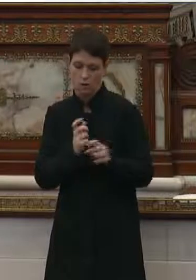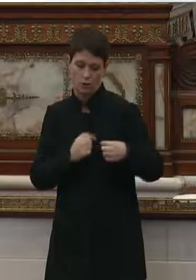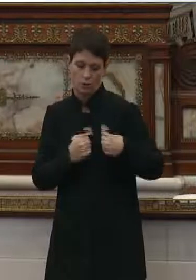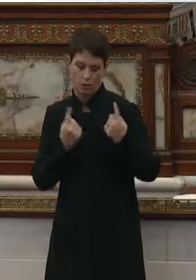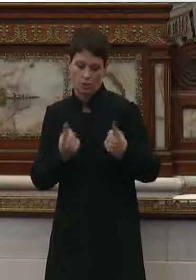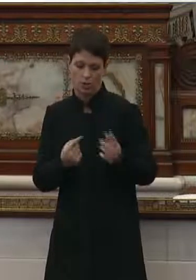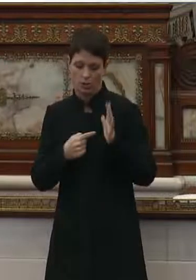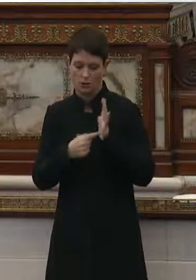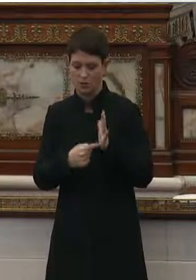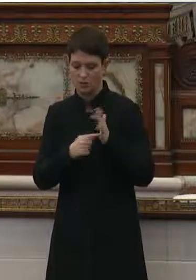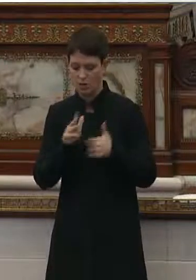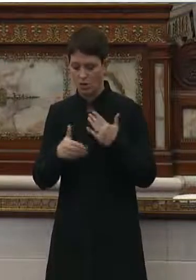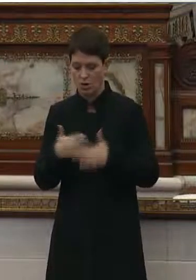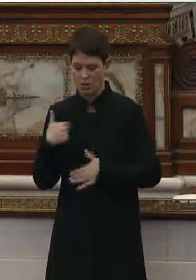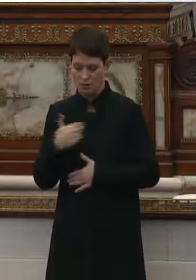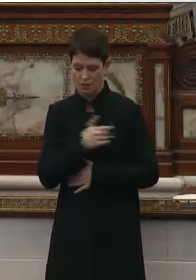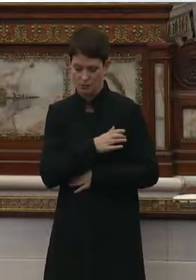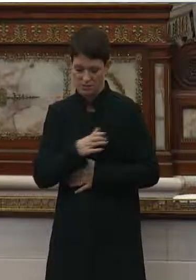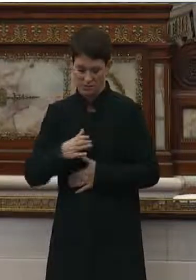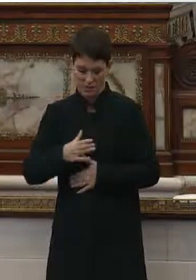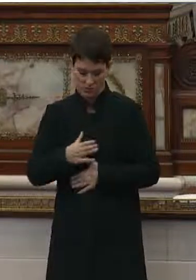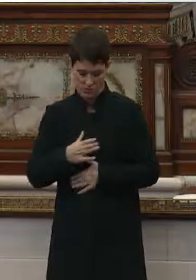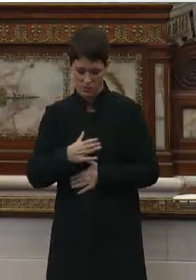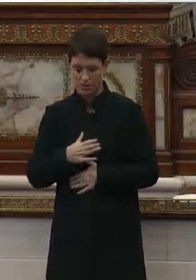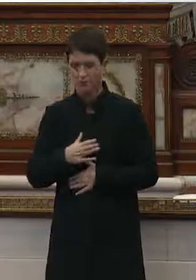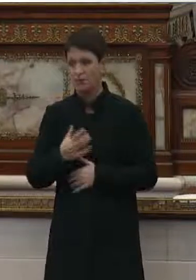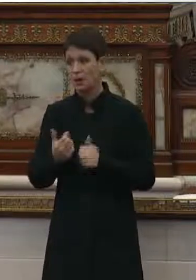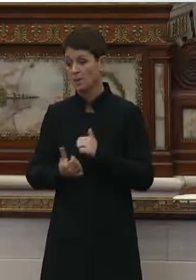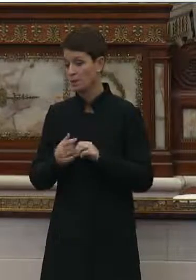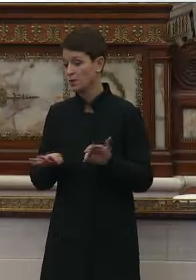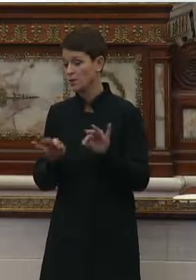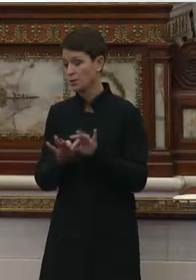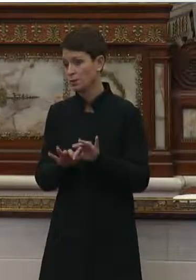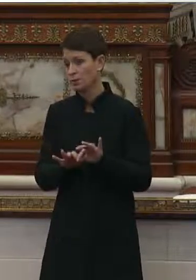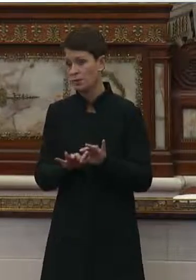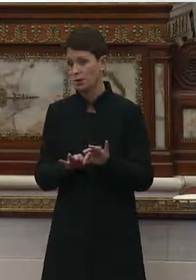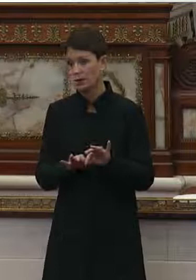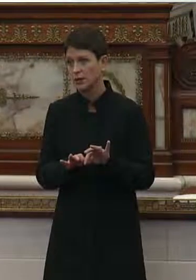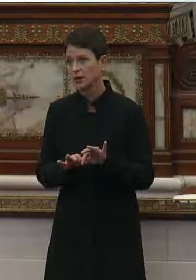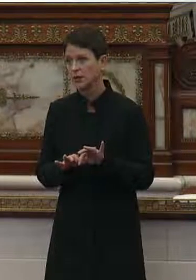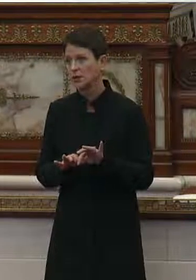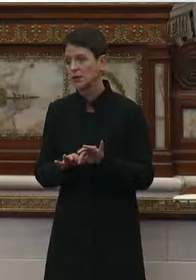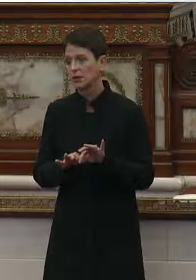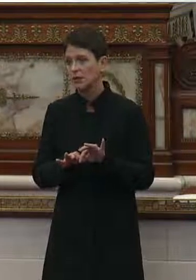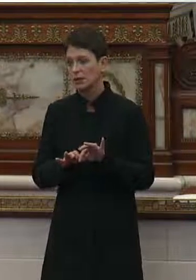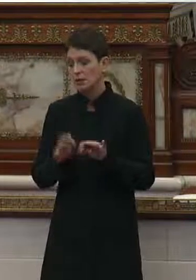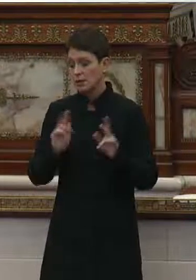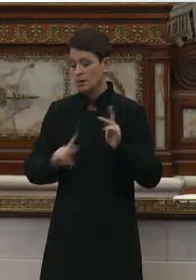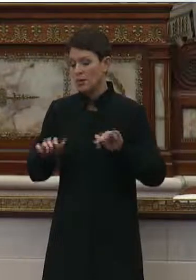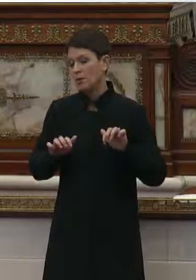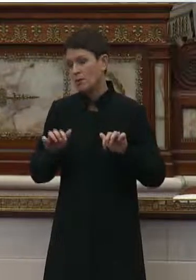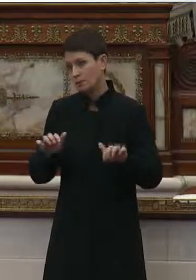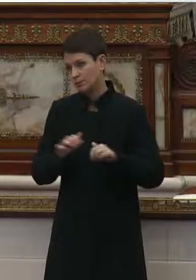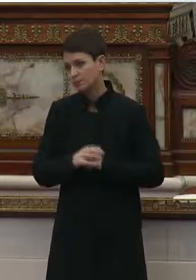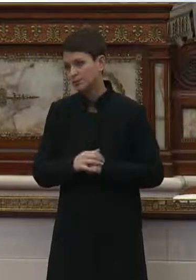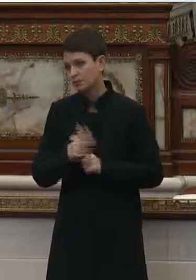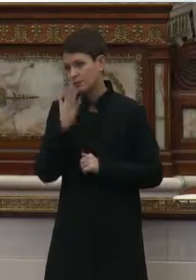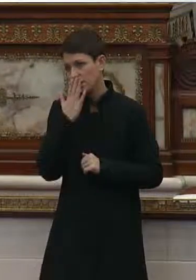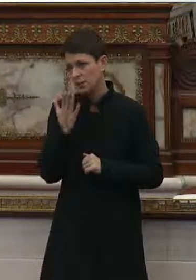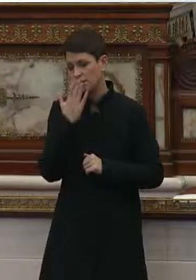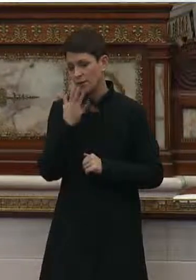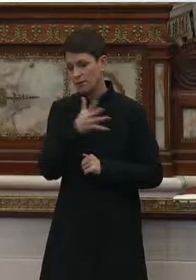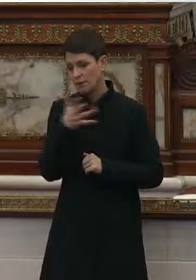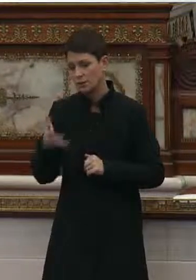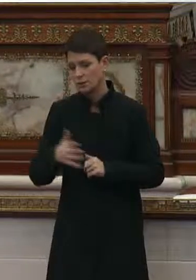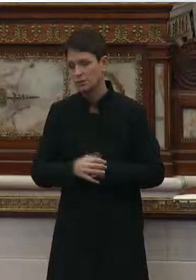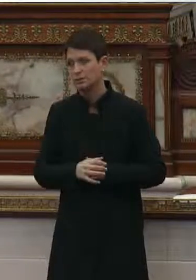on behalf of all the members of council and for most importantly, you know, the people. So thank you. Thank you